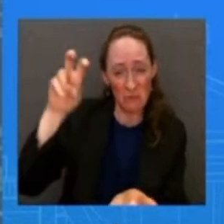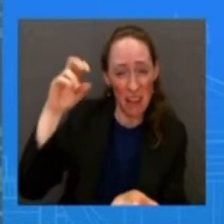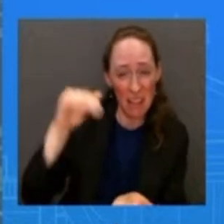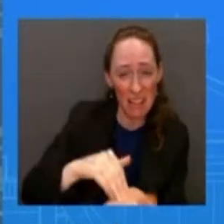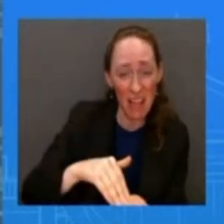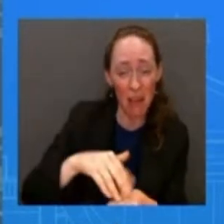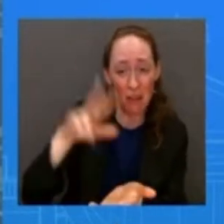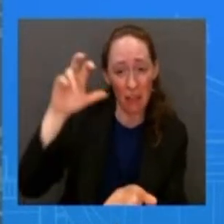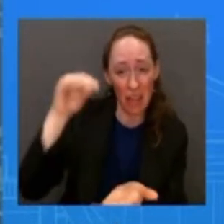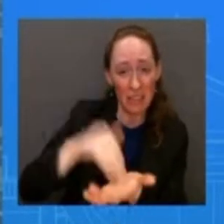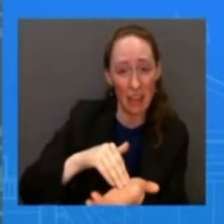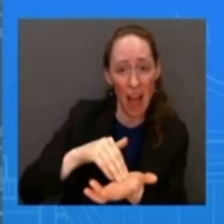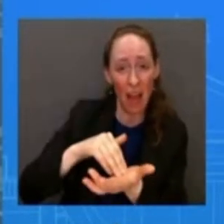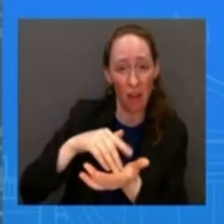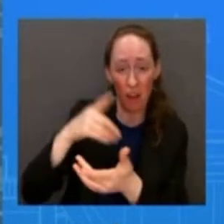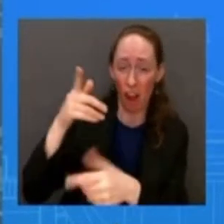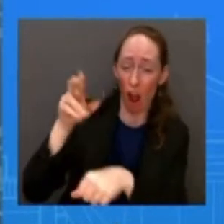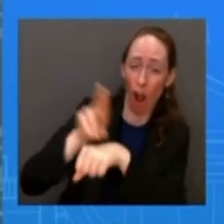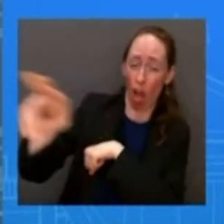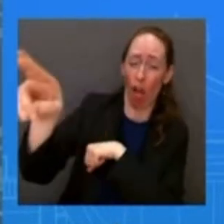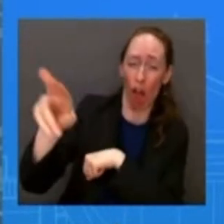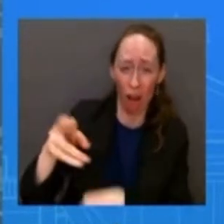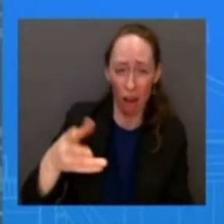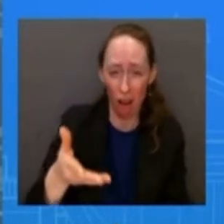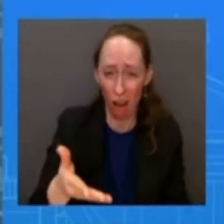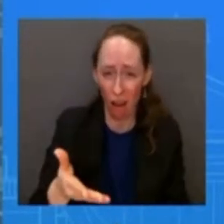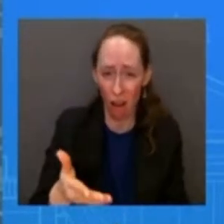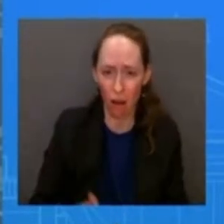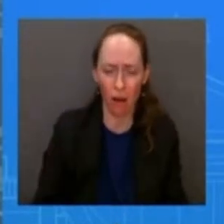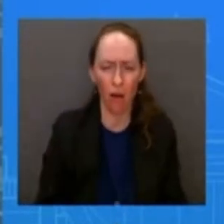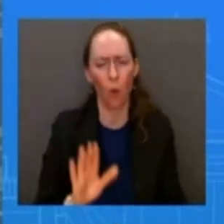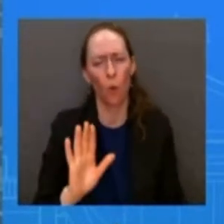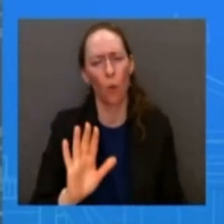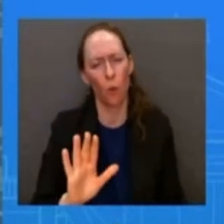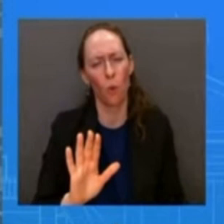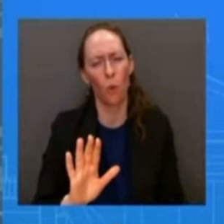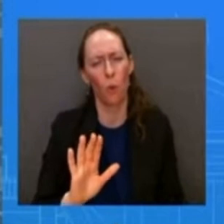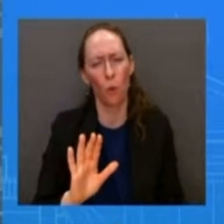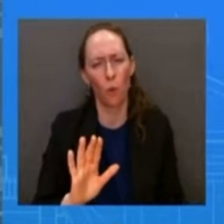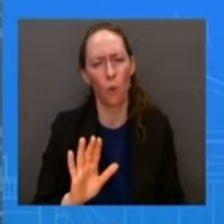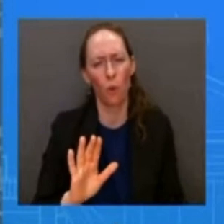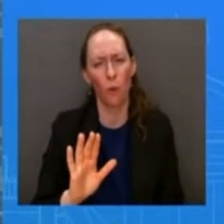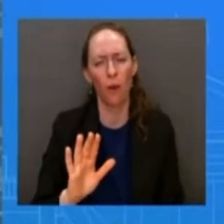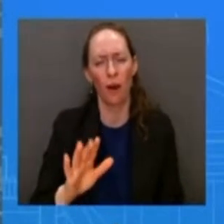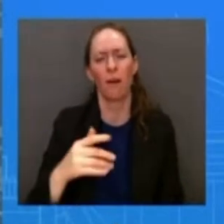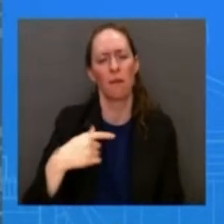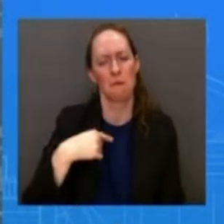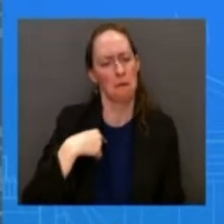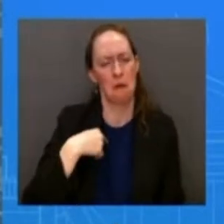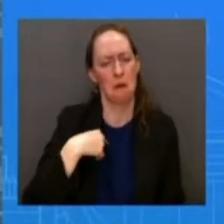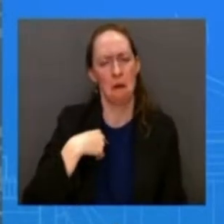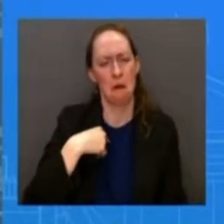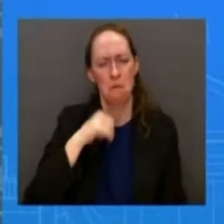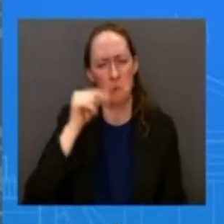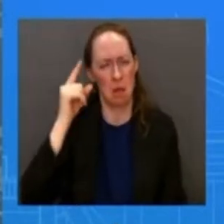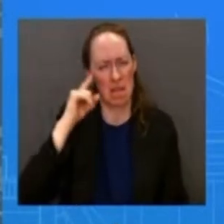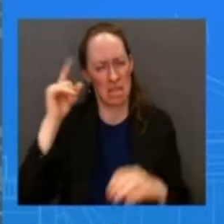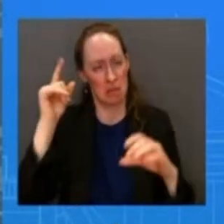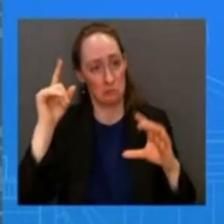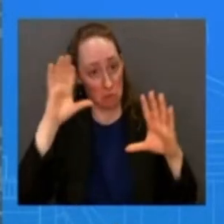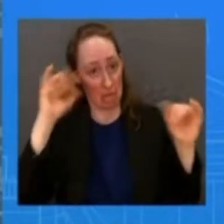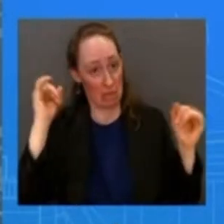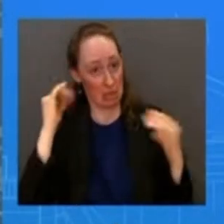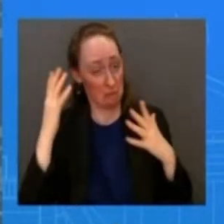don't think the president should be embarrassed right by uh the fact that he took action to make sure that our air